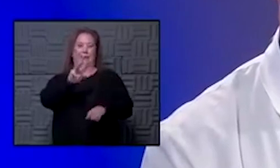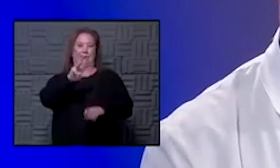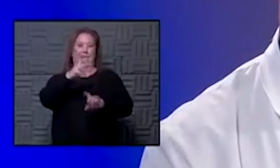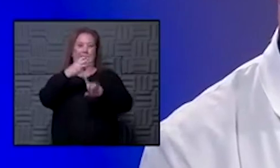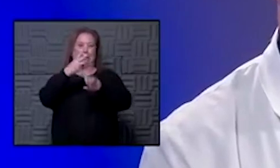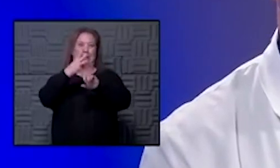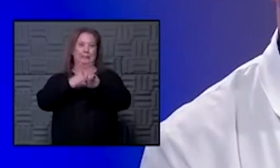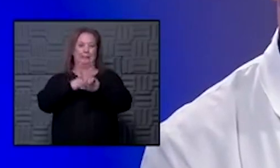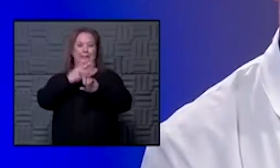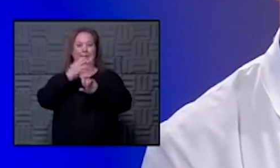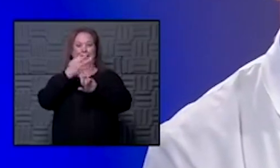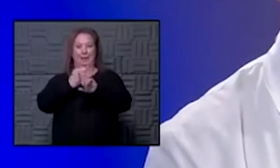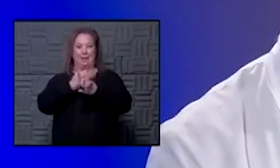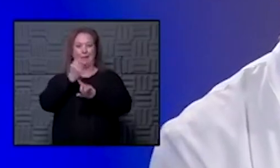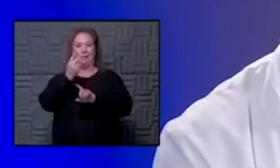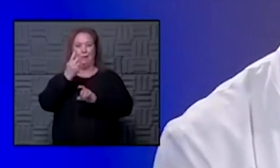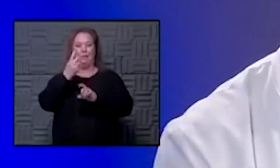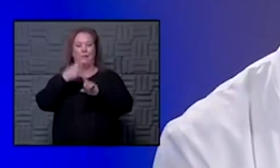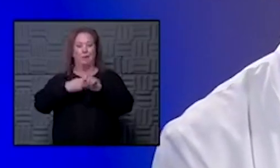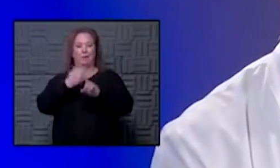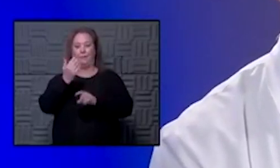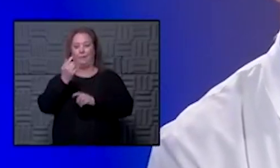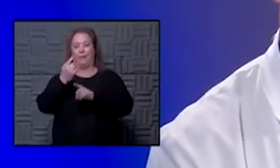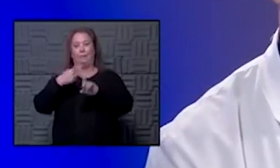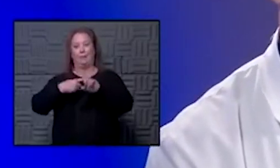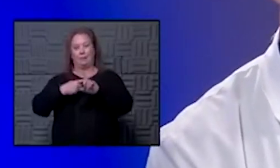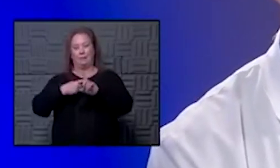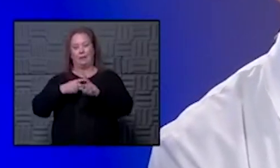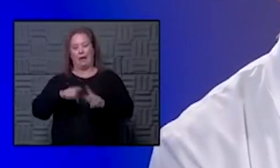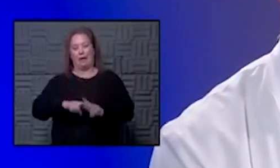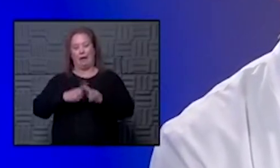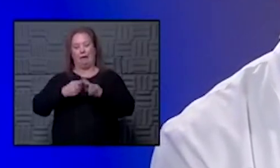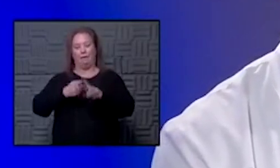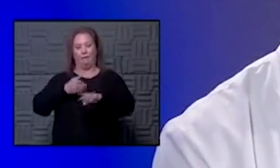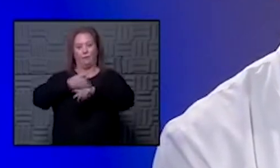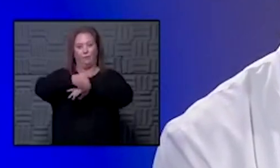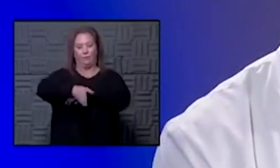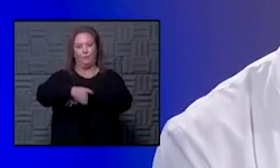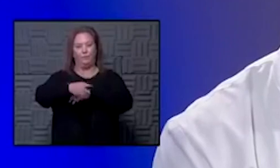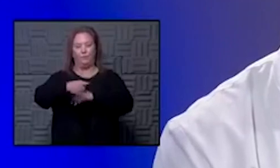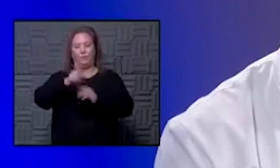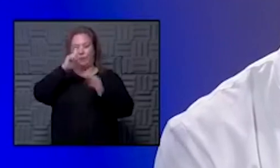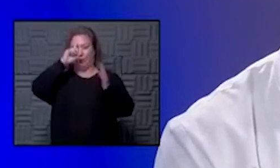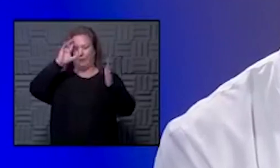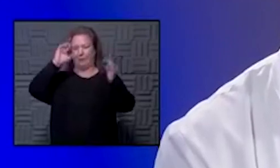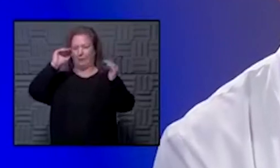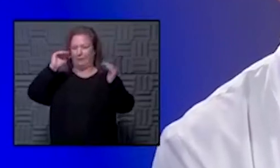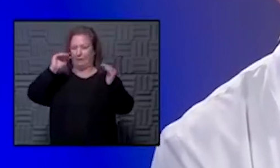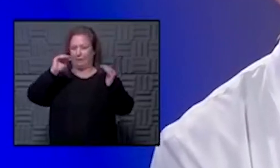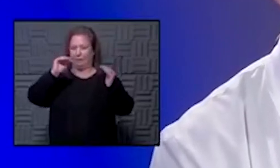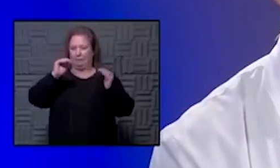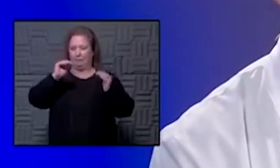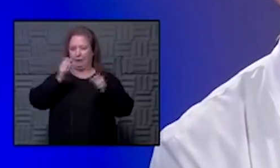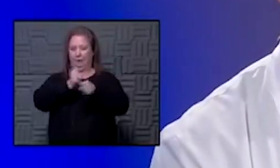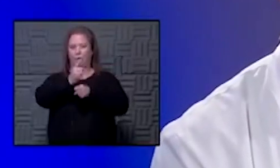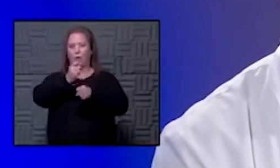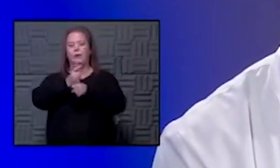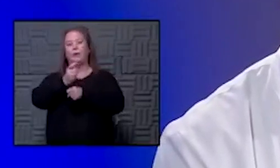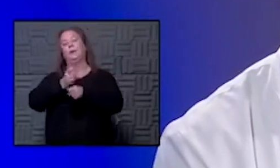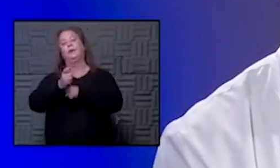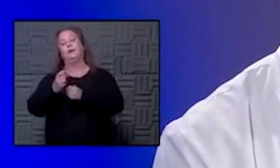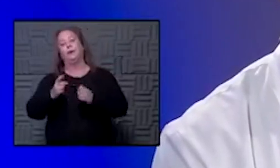six months but nine months 12 months 15 months after the original infection so we anticipate at least probably yearly